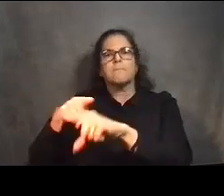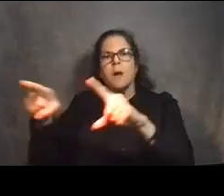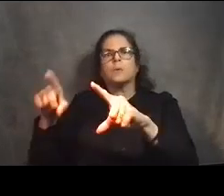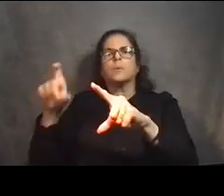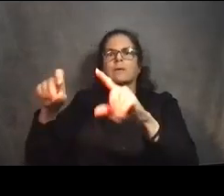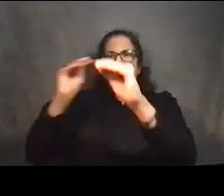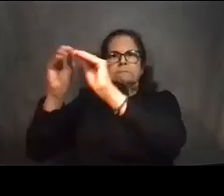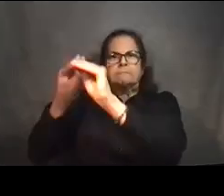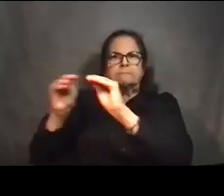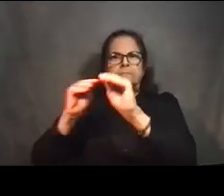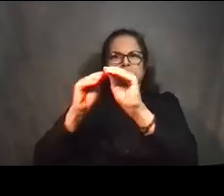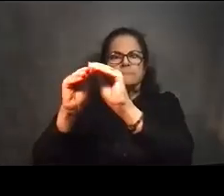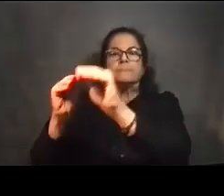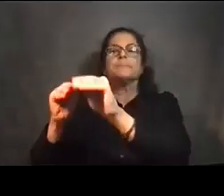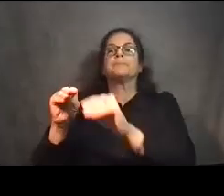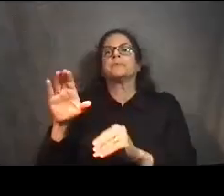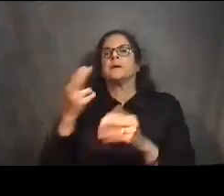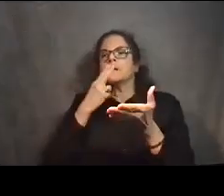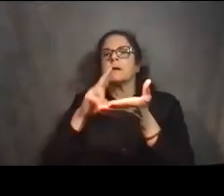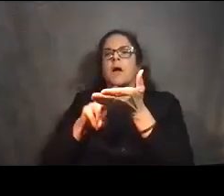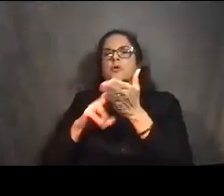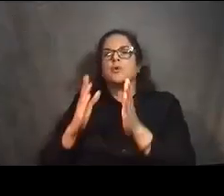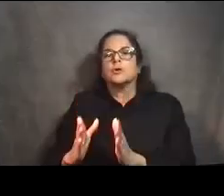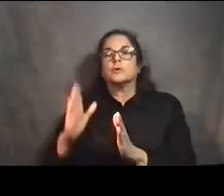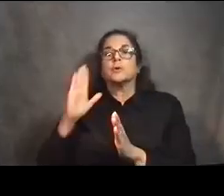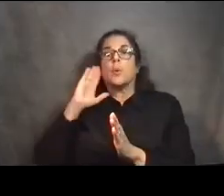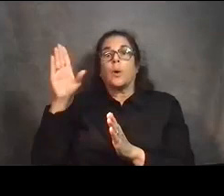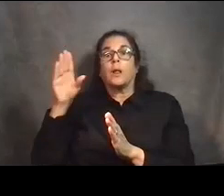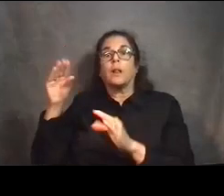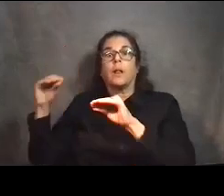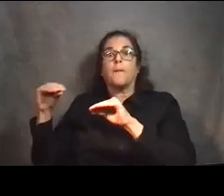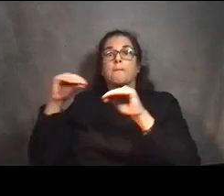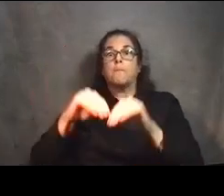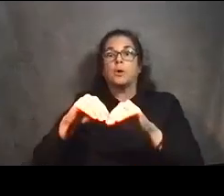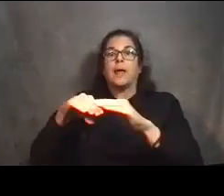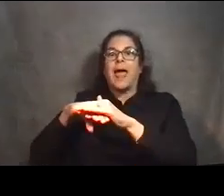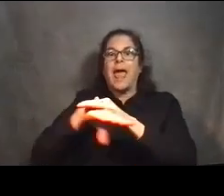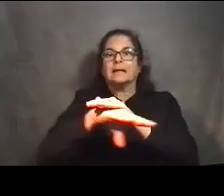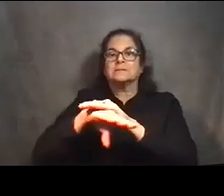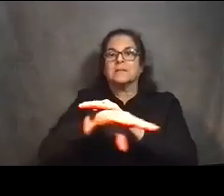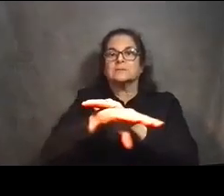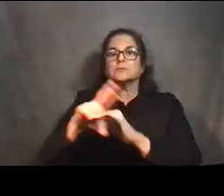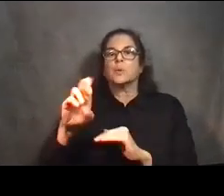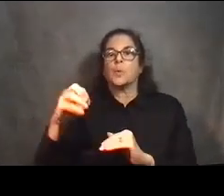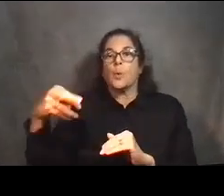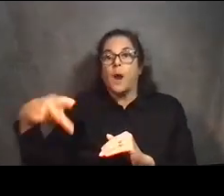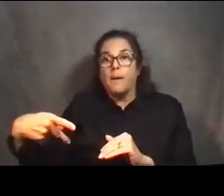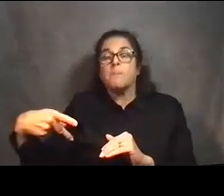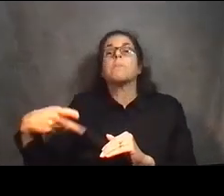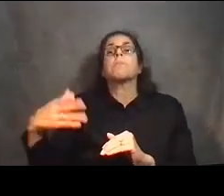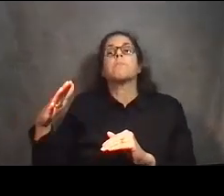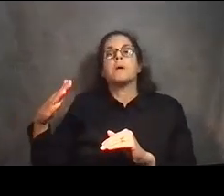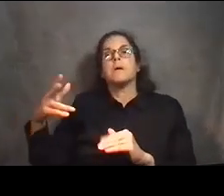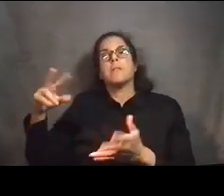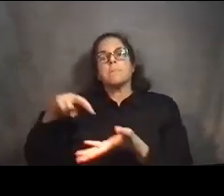locations where the contractor will install access ramps at the cross streets. These access ramps allow for the contractor to mobilize